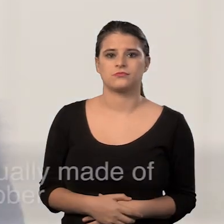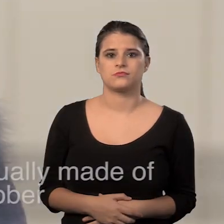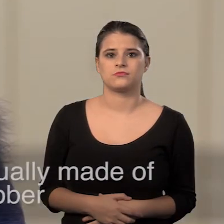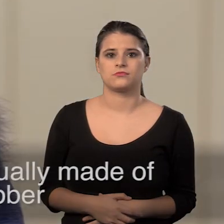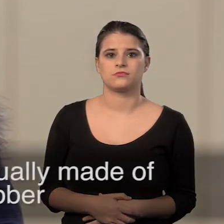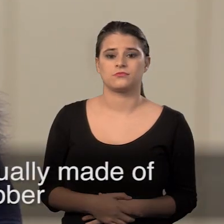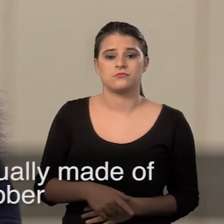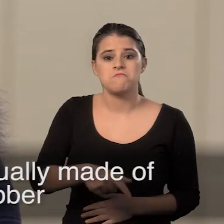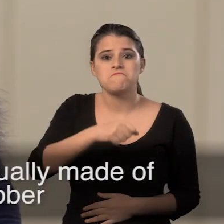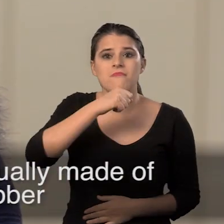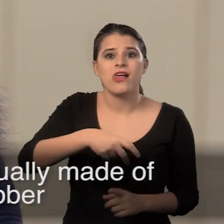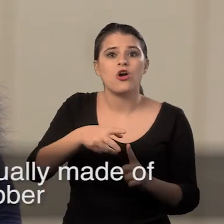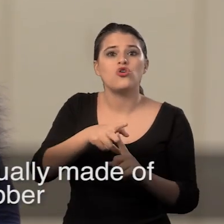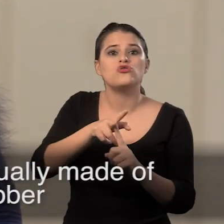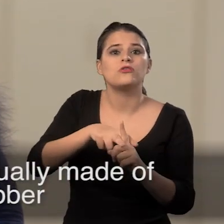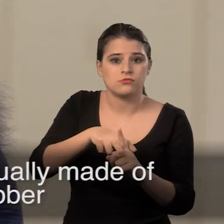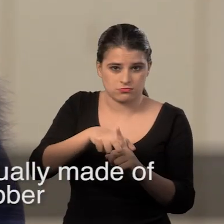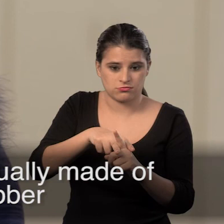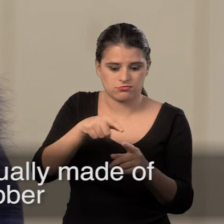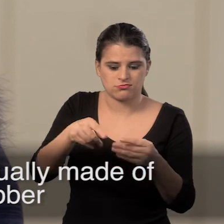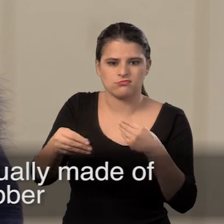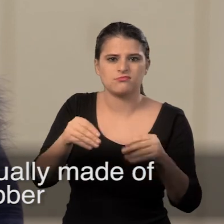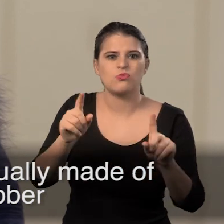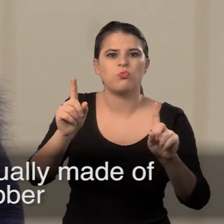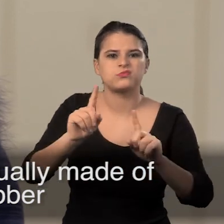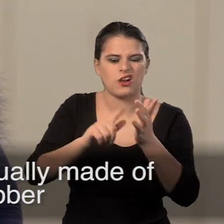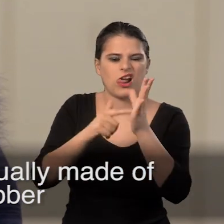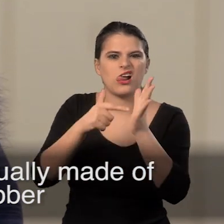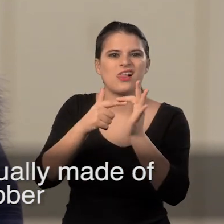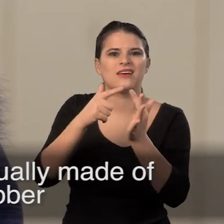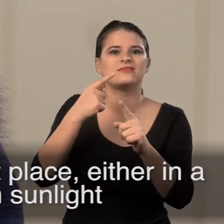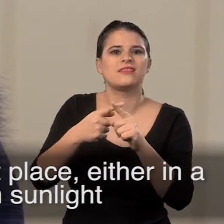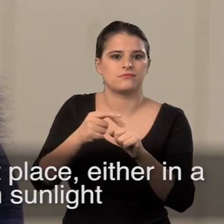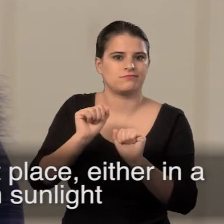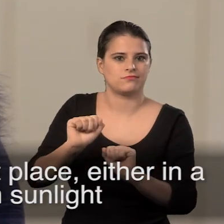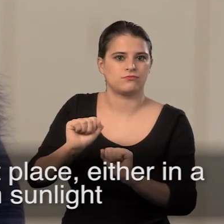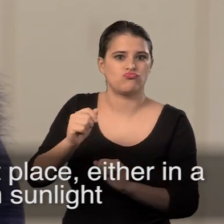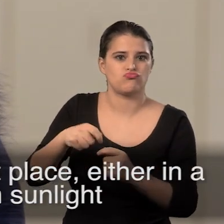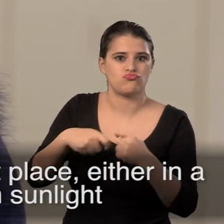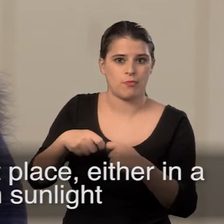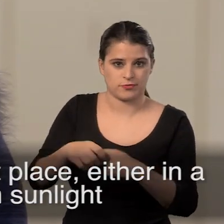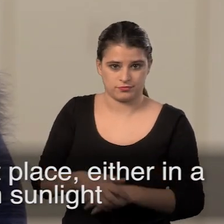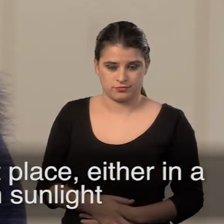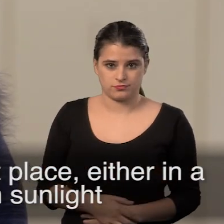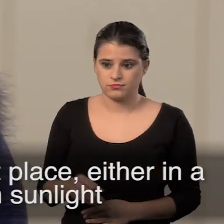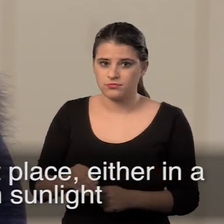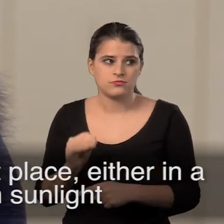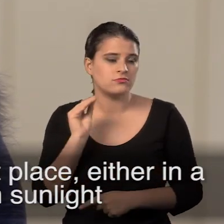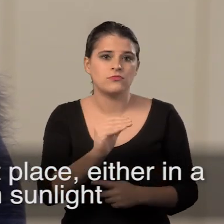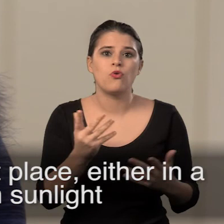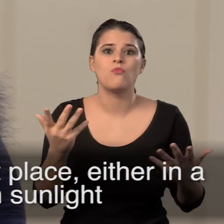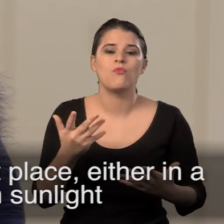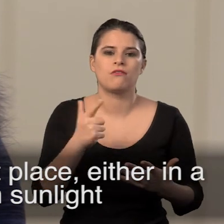This is a male condom. They're usually made of latex which is a natural rubber. So you need to store them in the correct